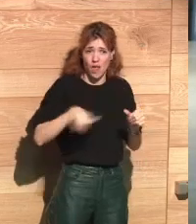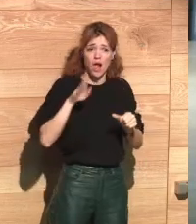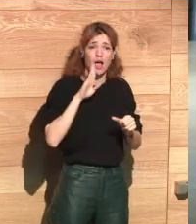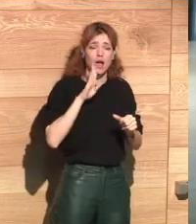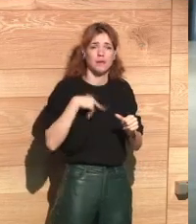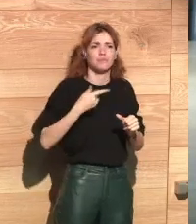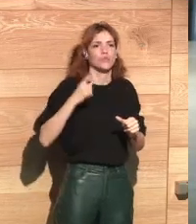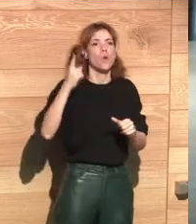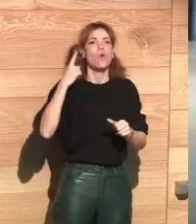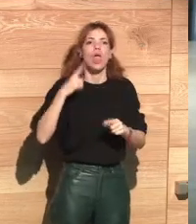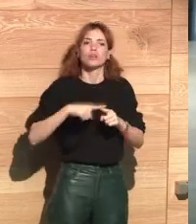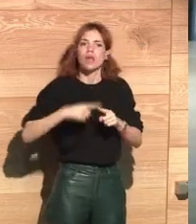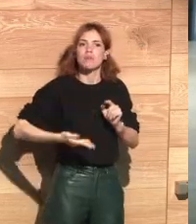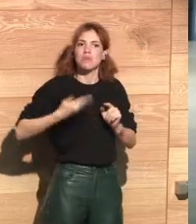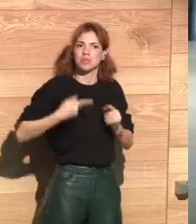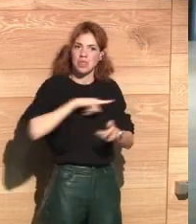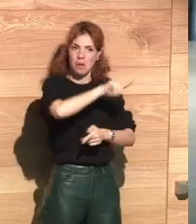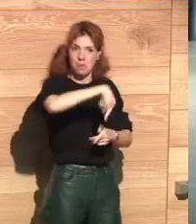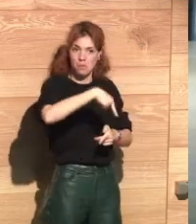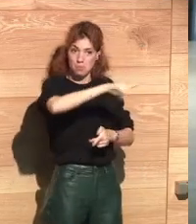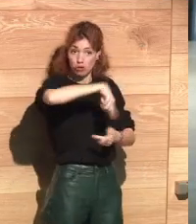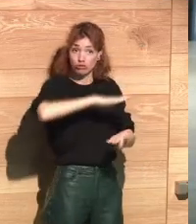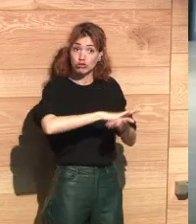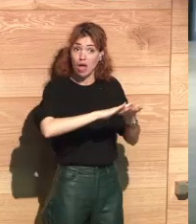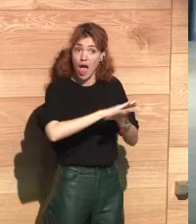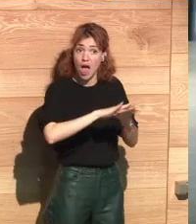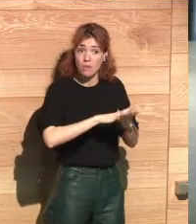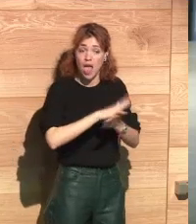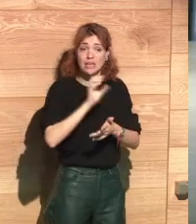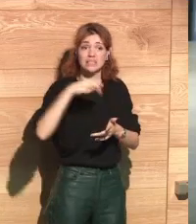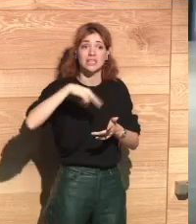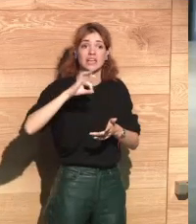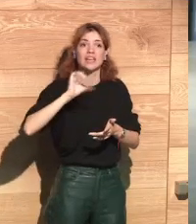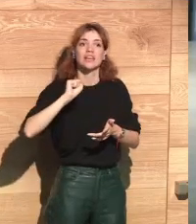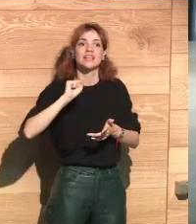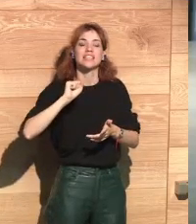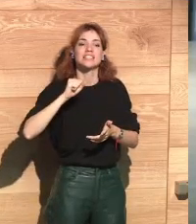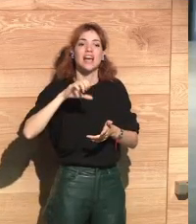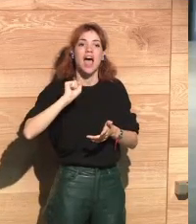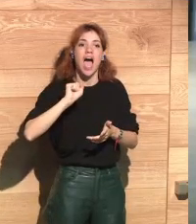tracing what we do?